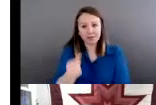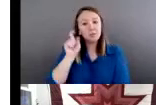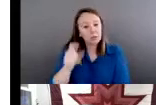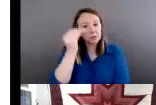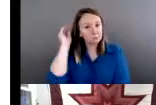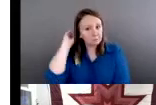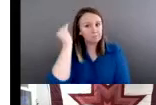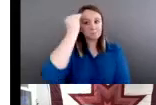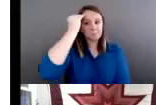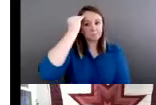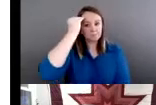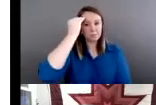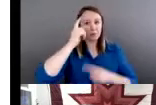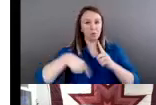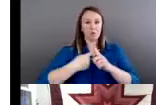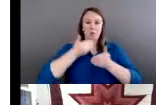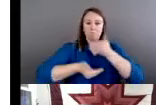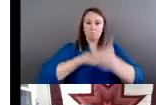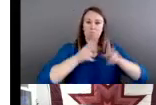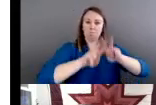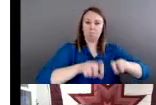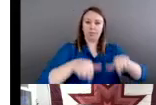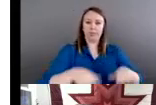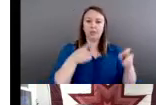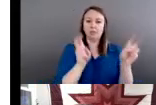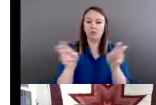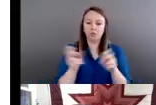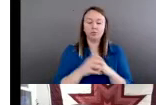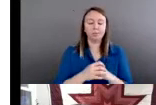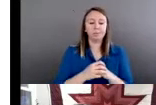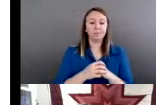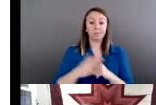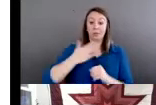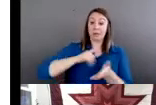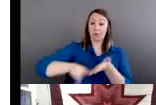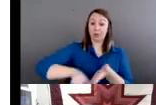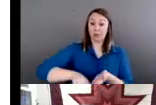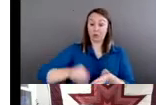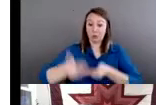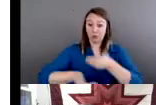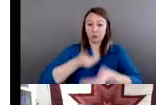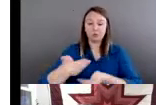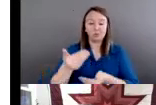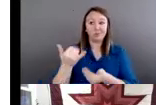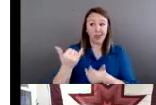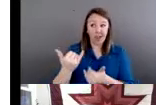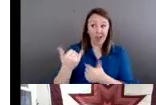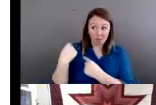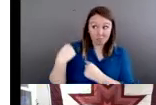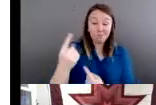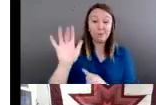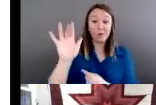But based on the research that I've done, been going on 25 years now studying this